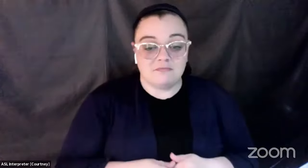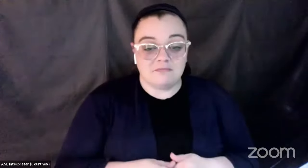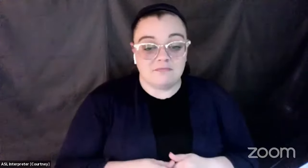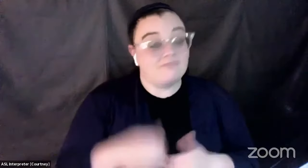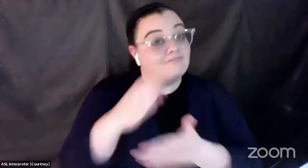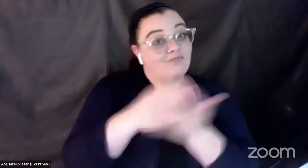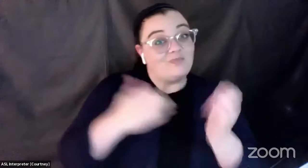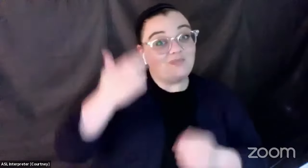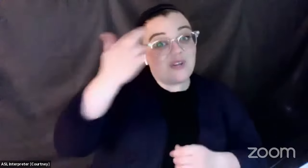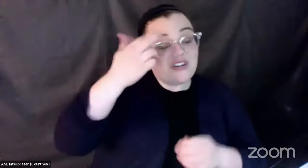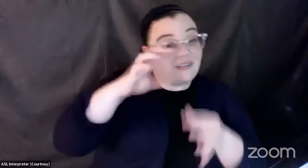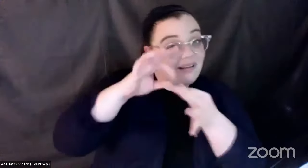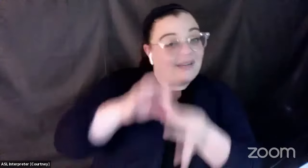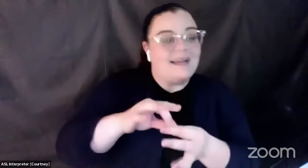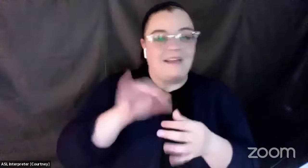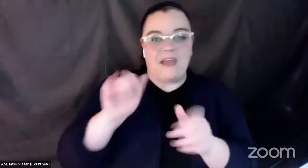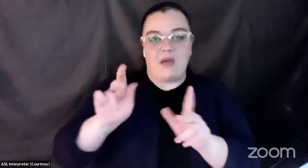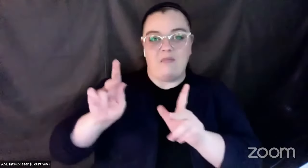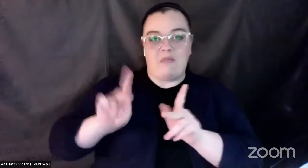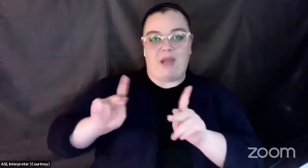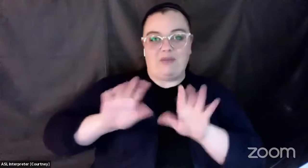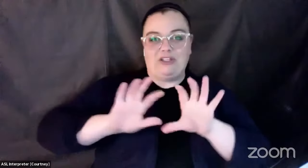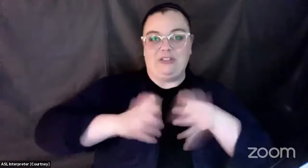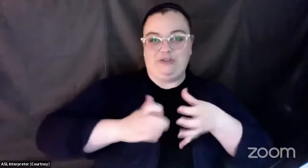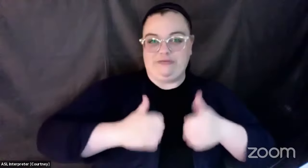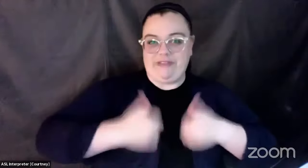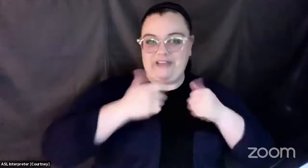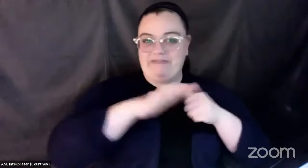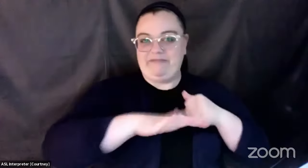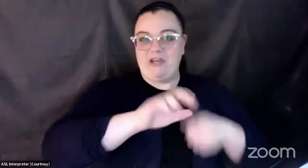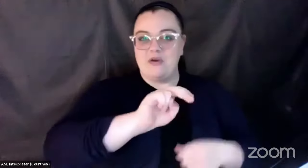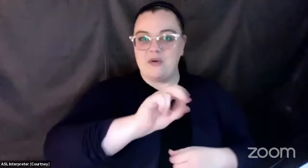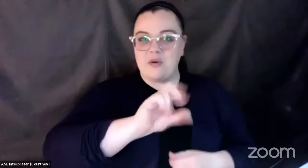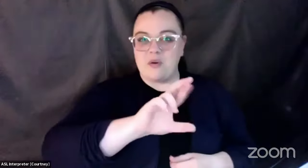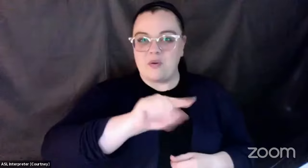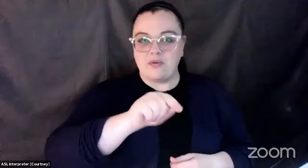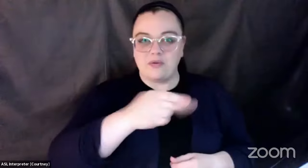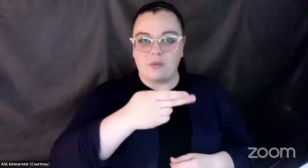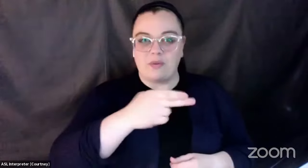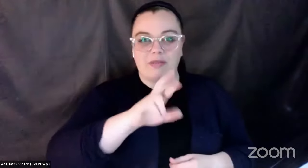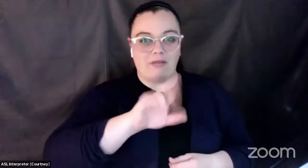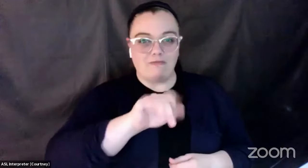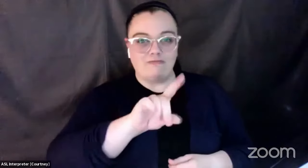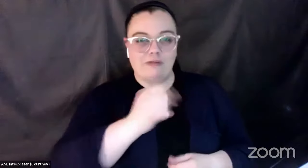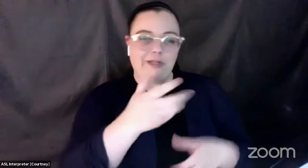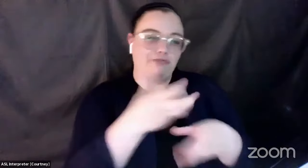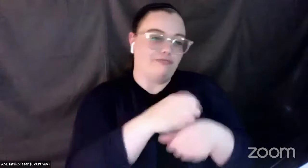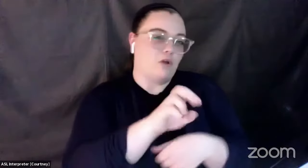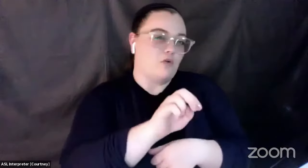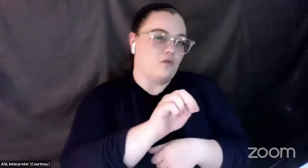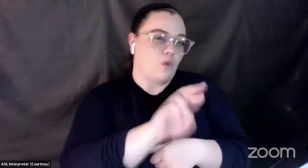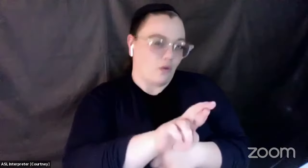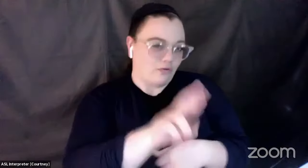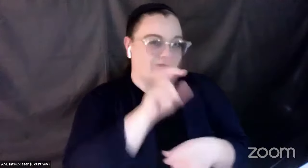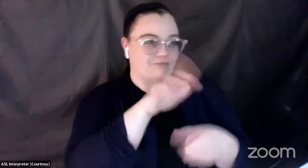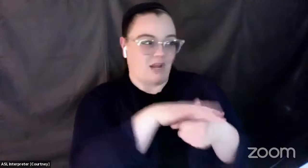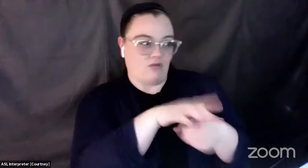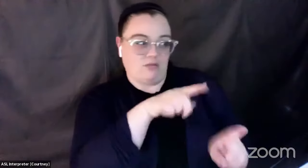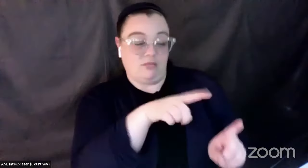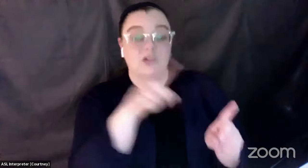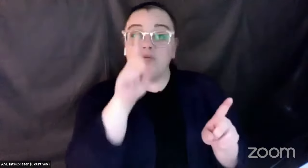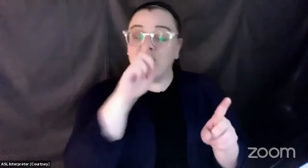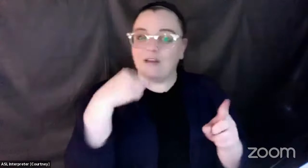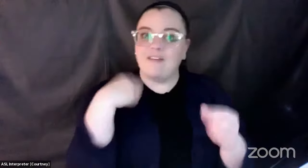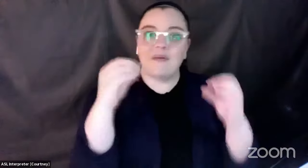is the population in the Northridge area. So when we have these denser population areas,